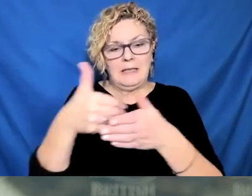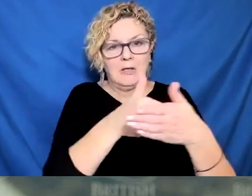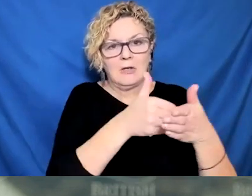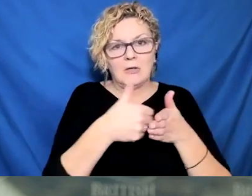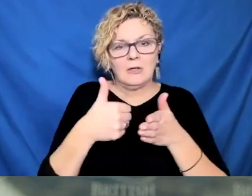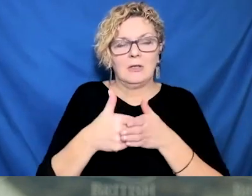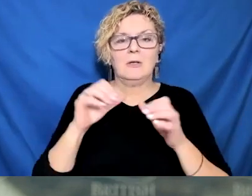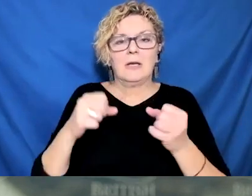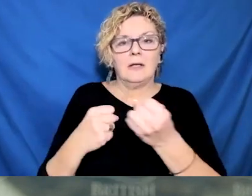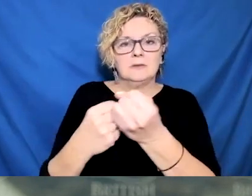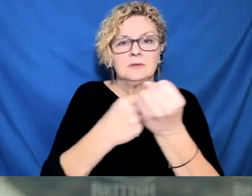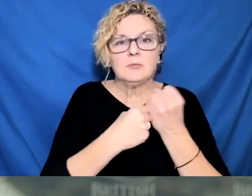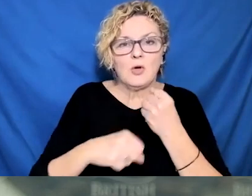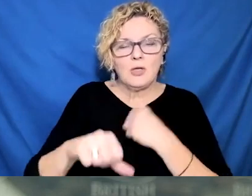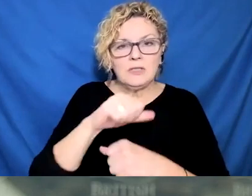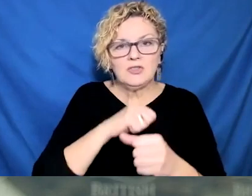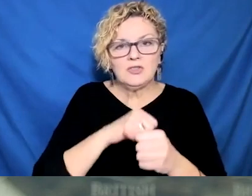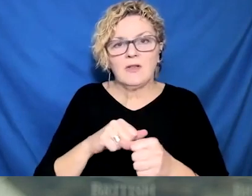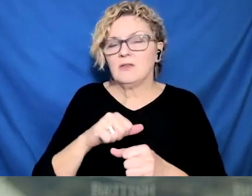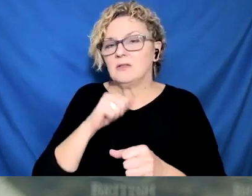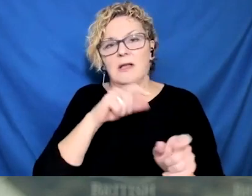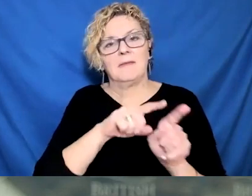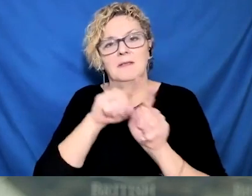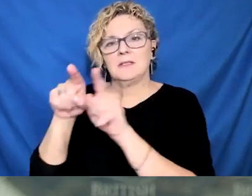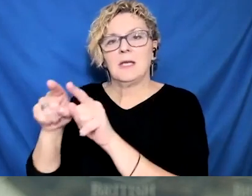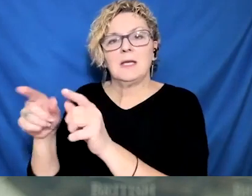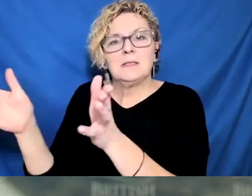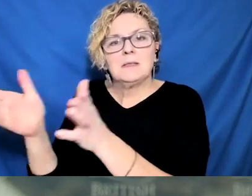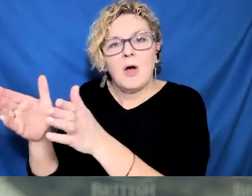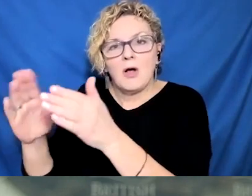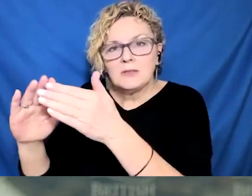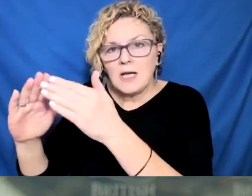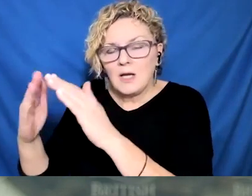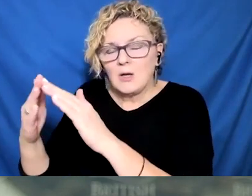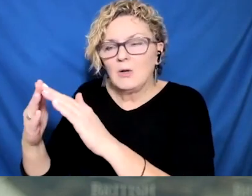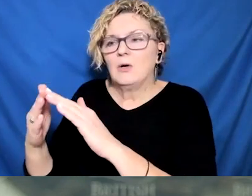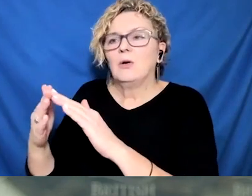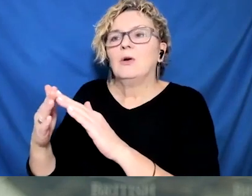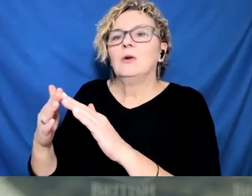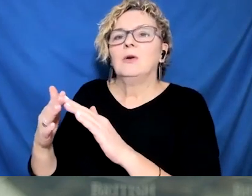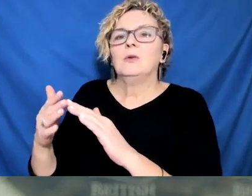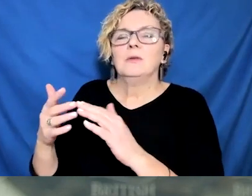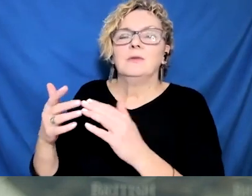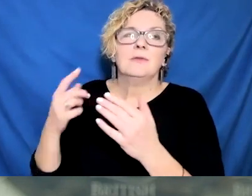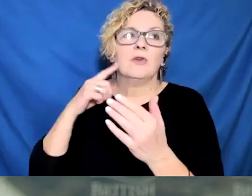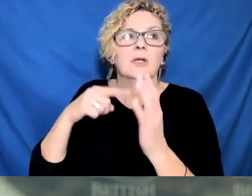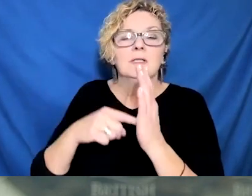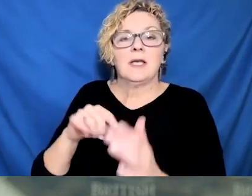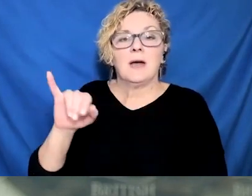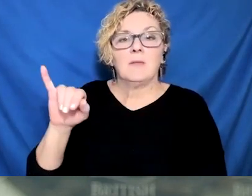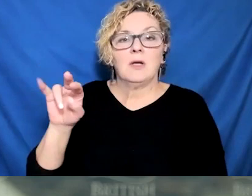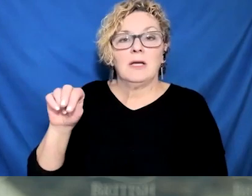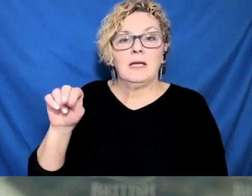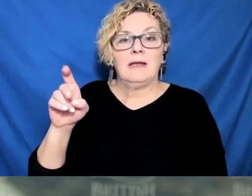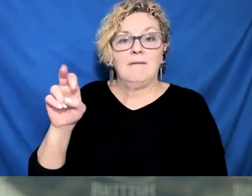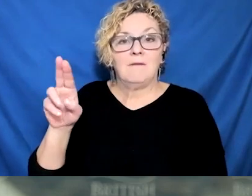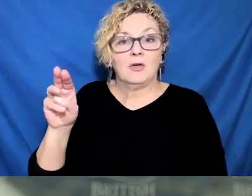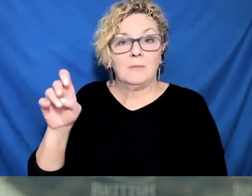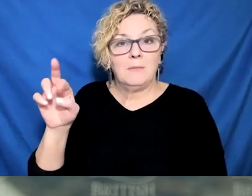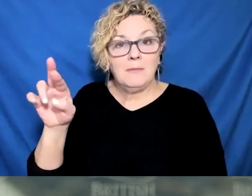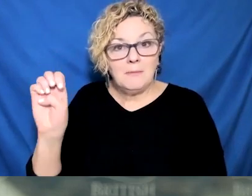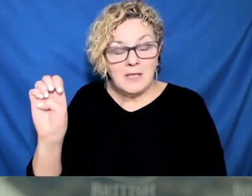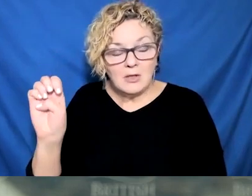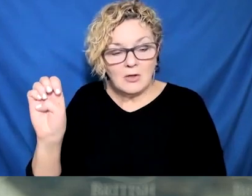working day and night to support communities and support services in Kamloops and everywhere else. With respect to barrier, it is unfortunate, but the